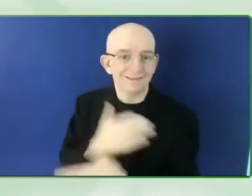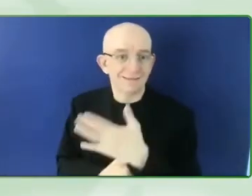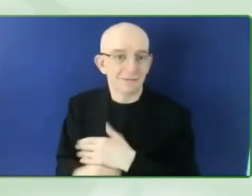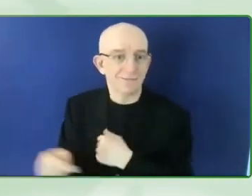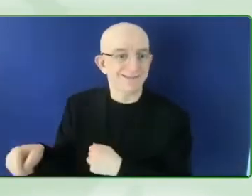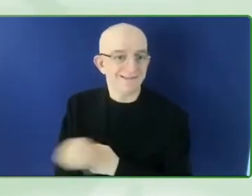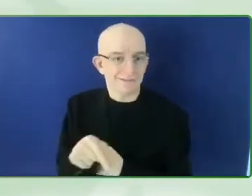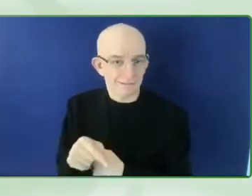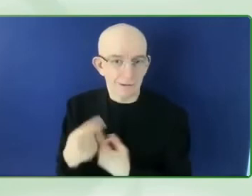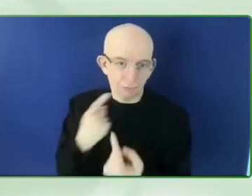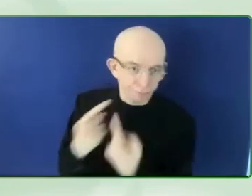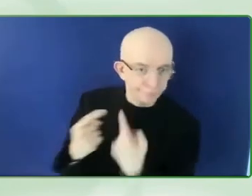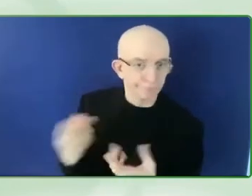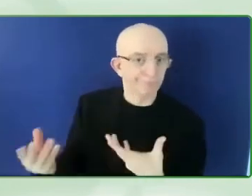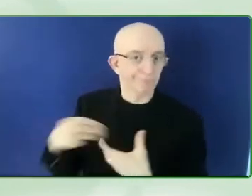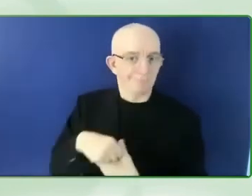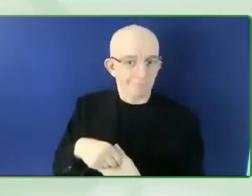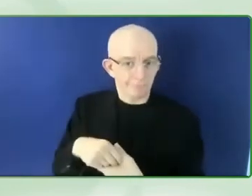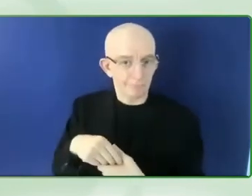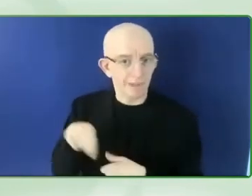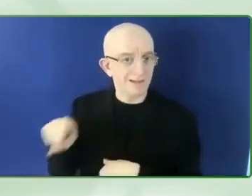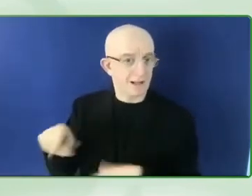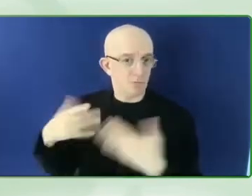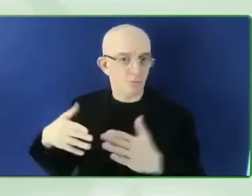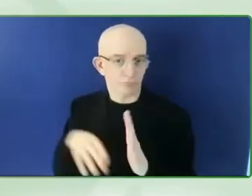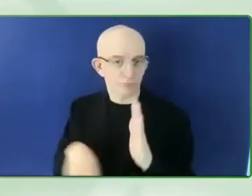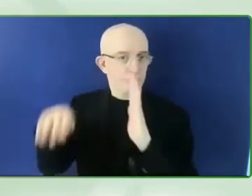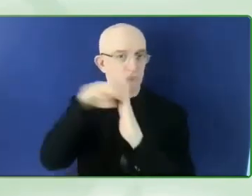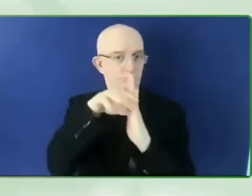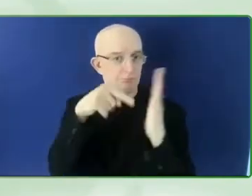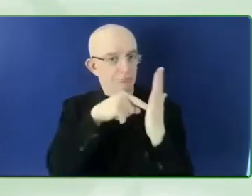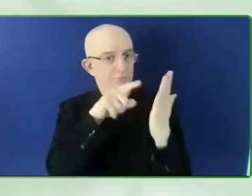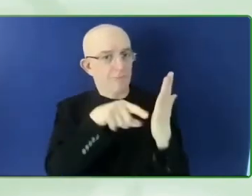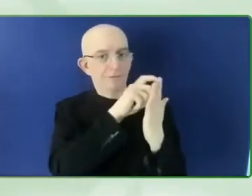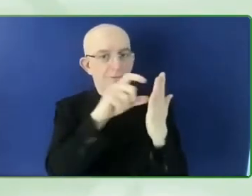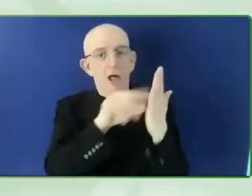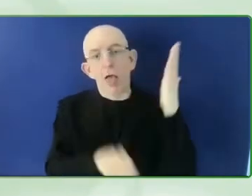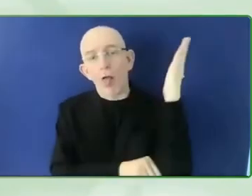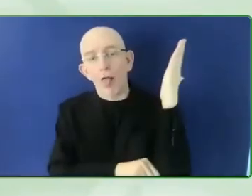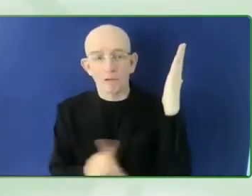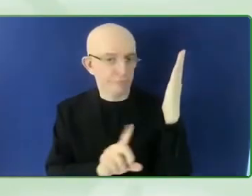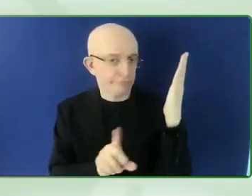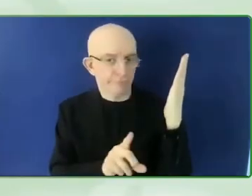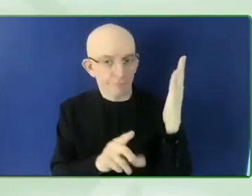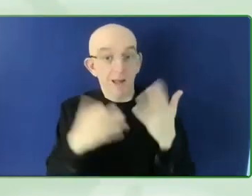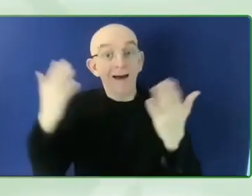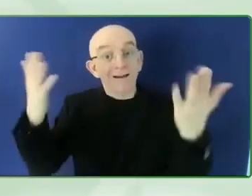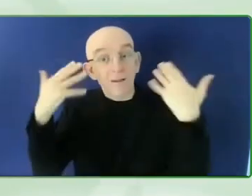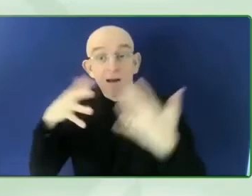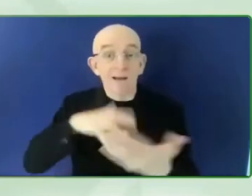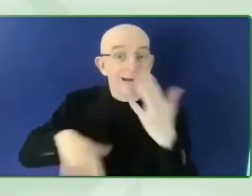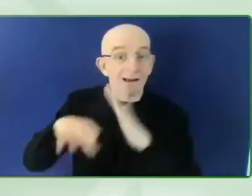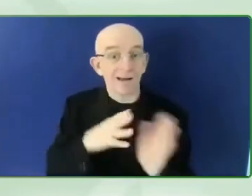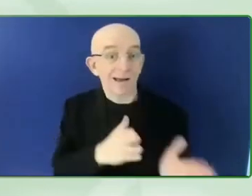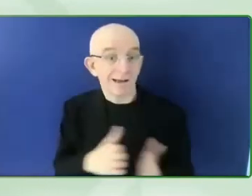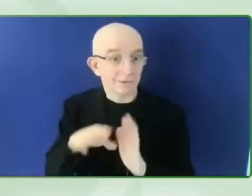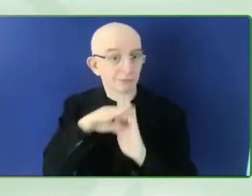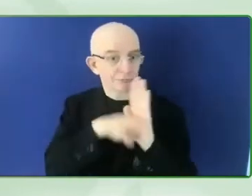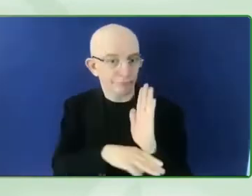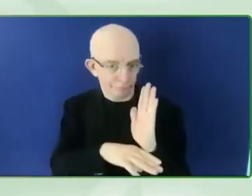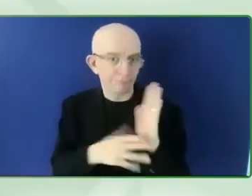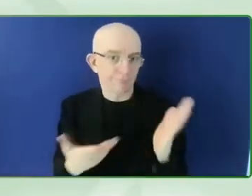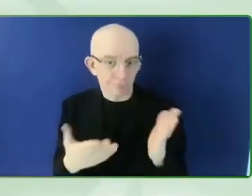week. We're also, GDI Hub is also the world's first WHO official global collaboration centre on